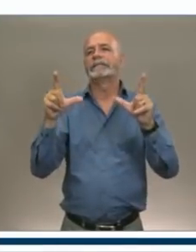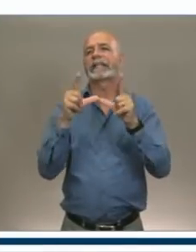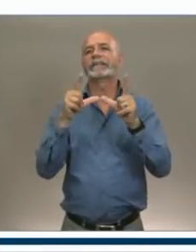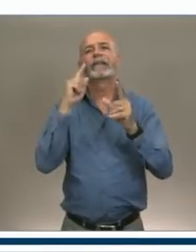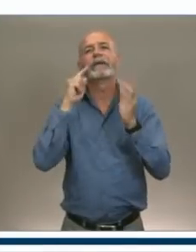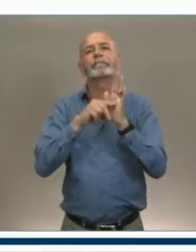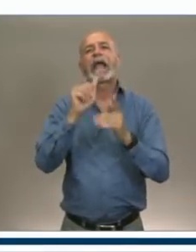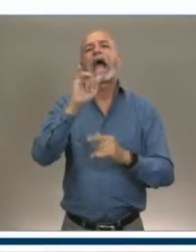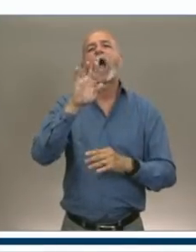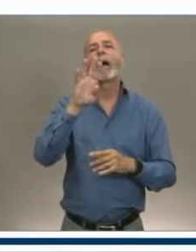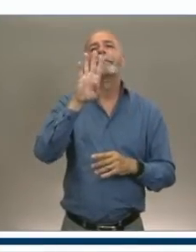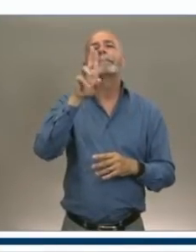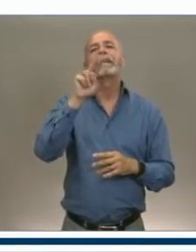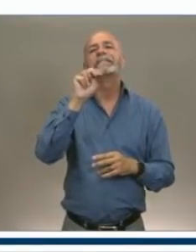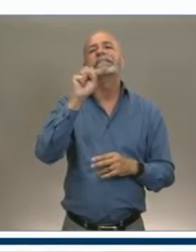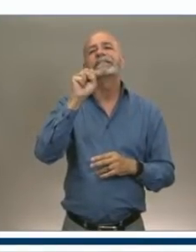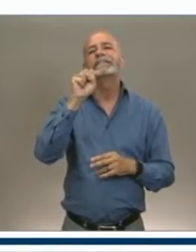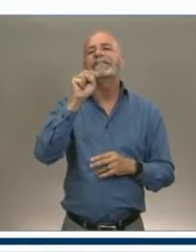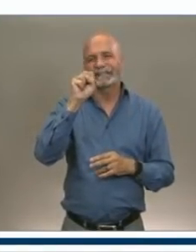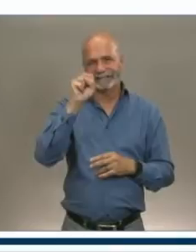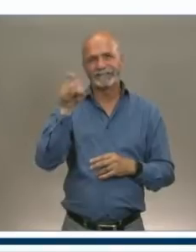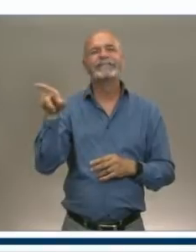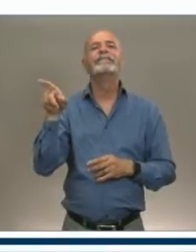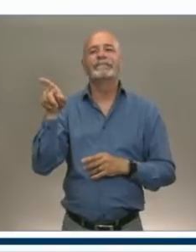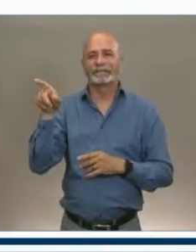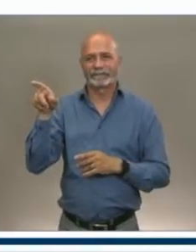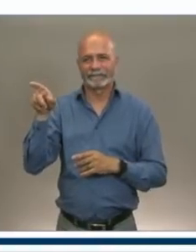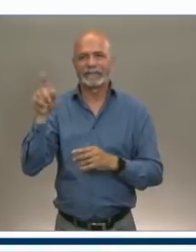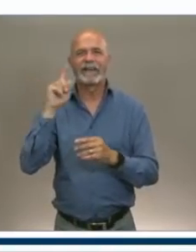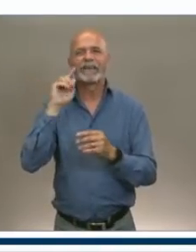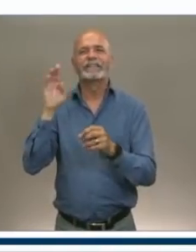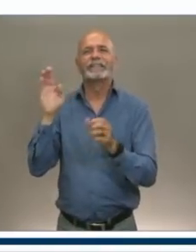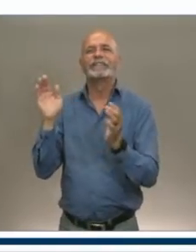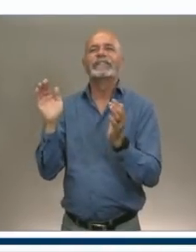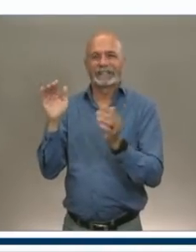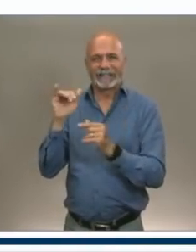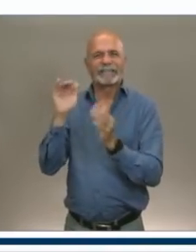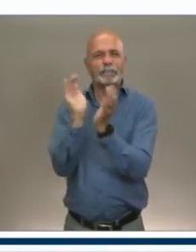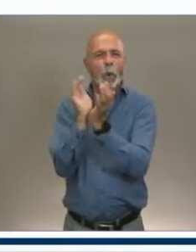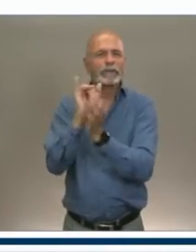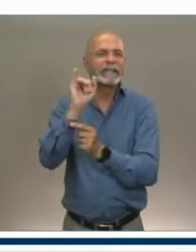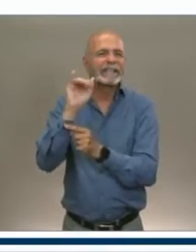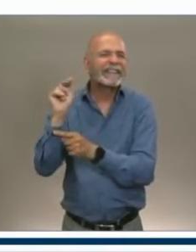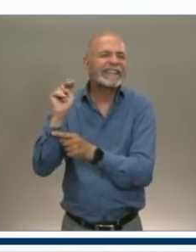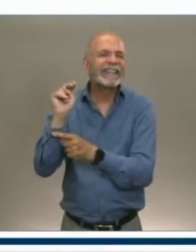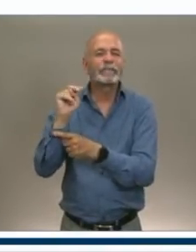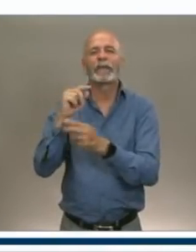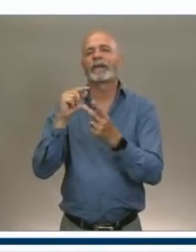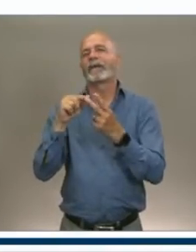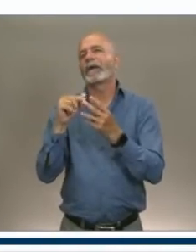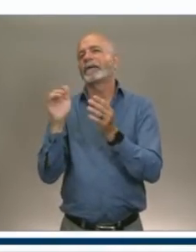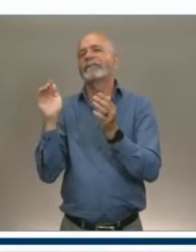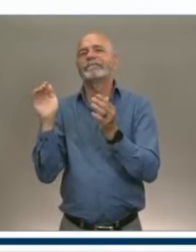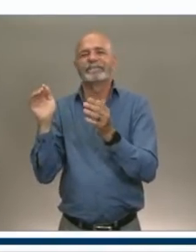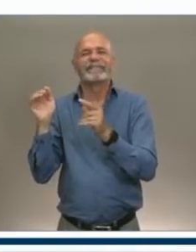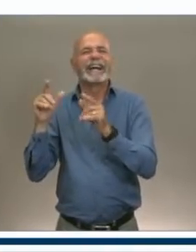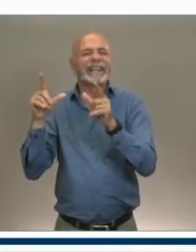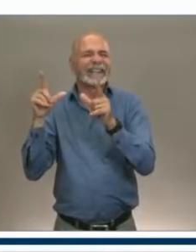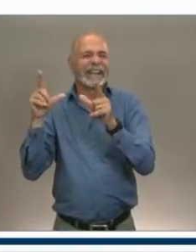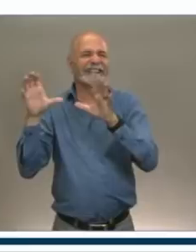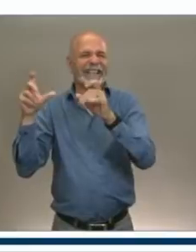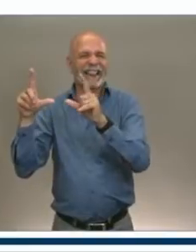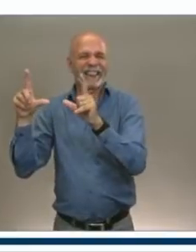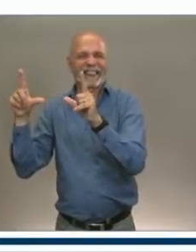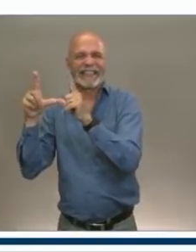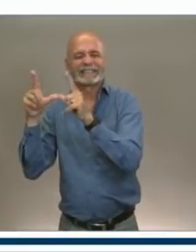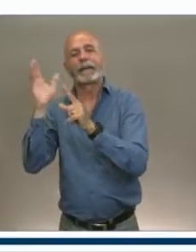putting a lot of pressure on smaller inns and smaller licensed B&Bs. What